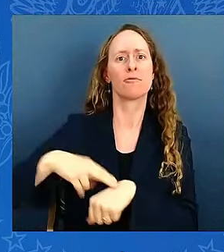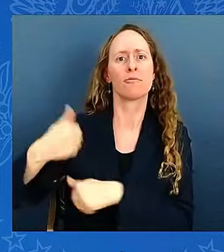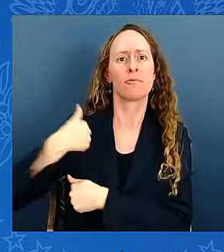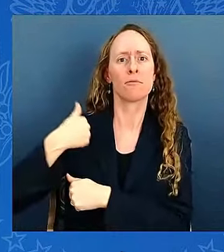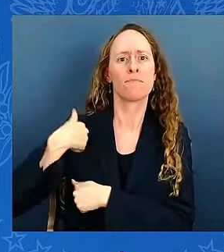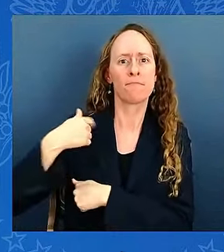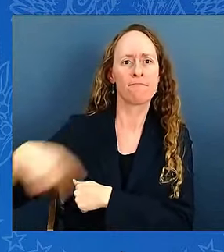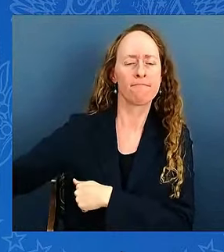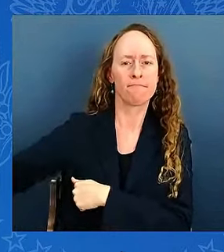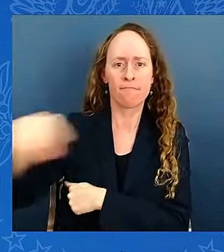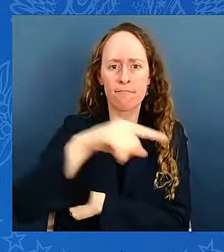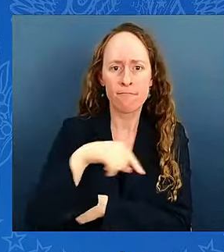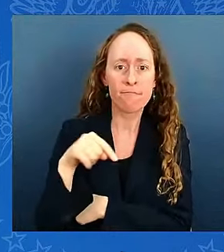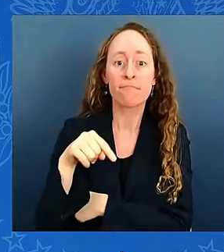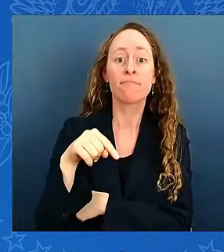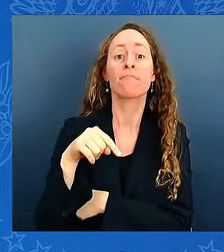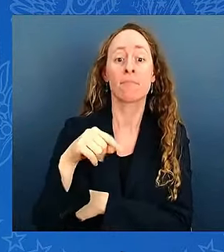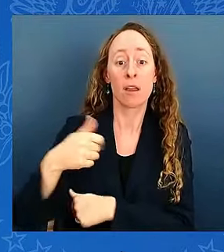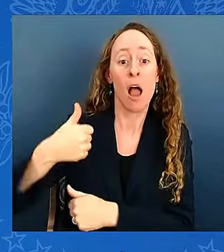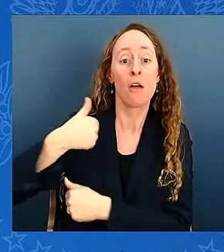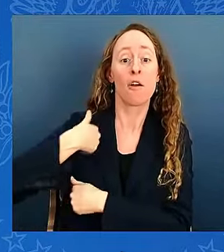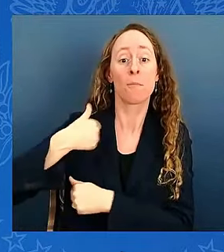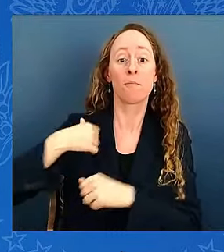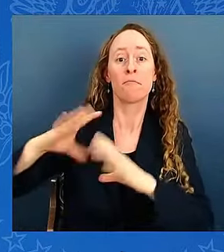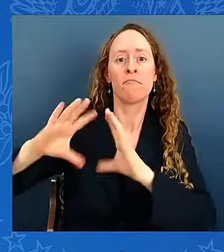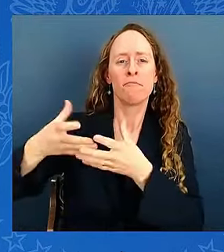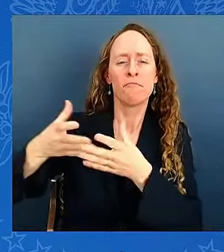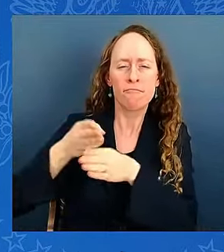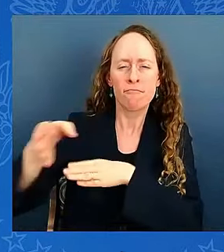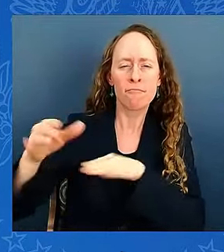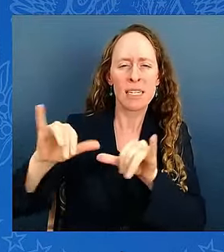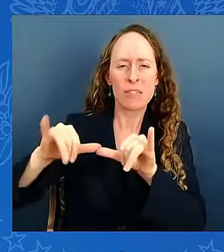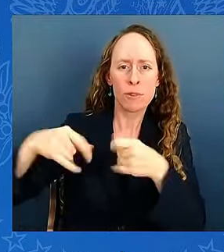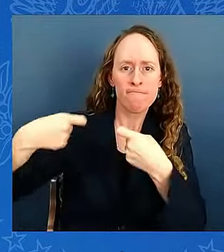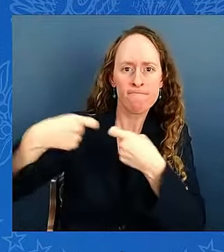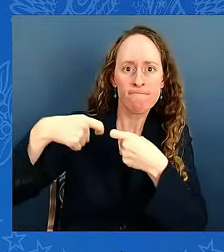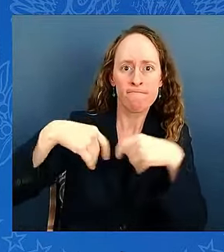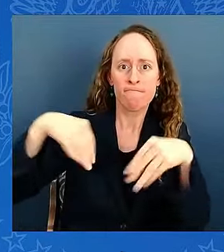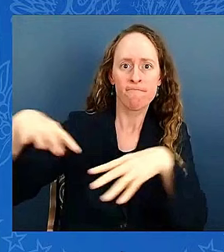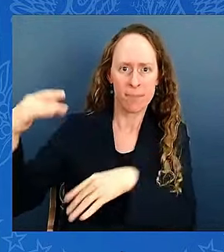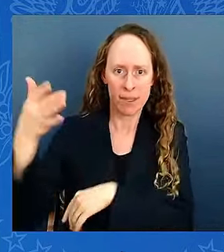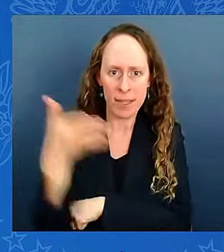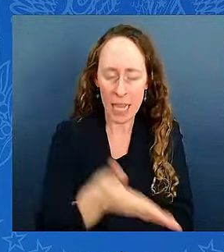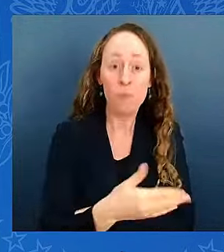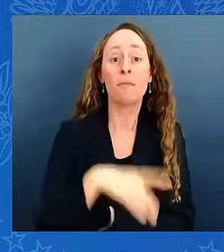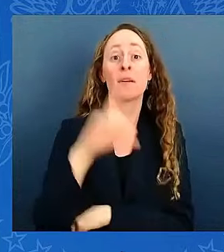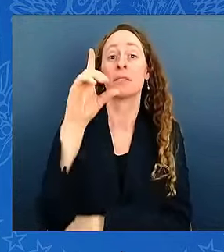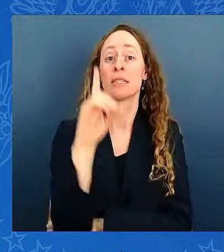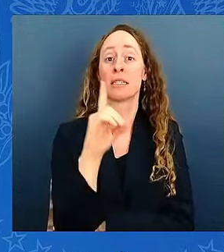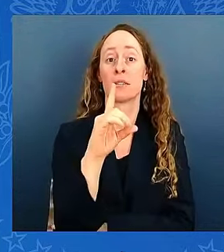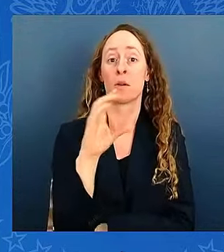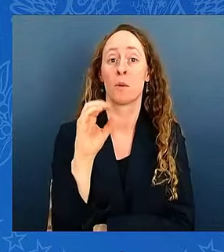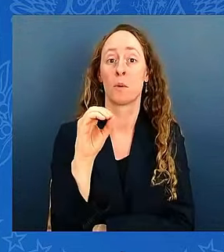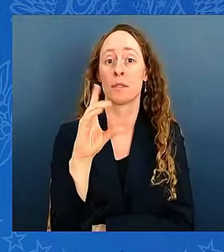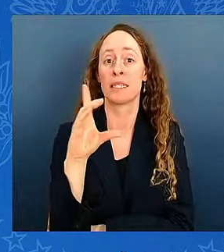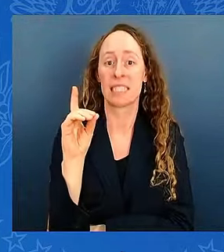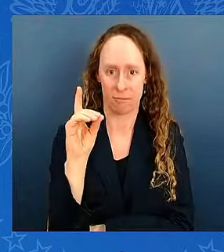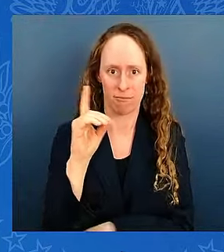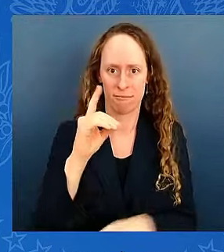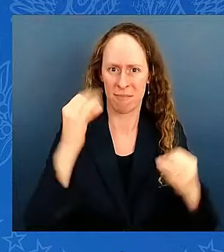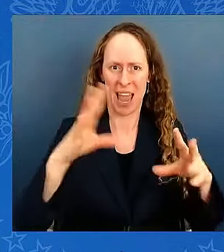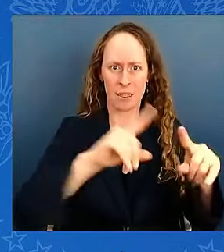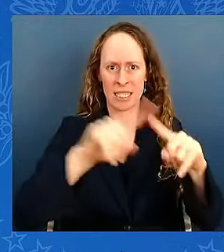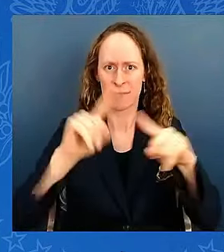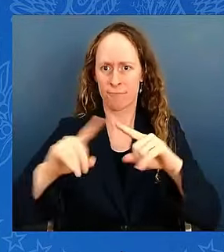at its disposal to rescue and assist in clearing debris and delivering life-saving supplies. So far,